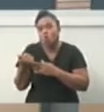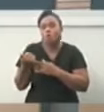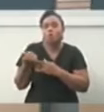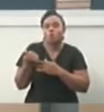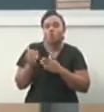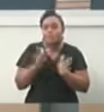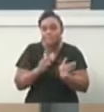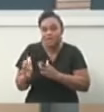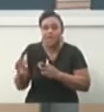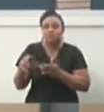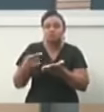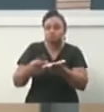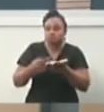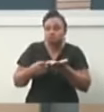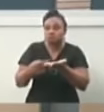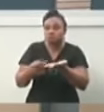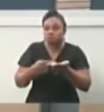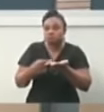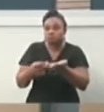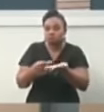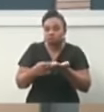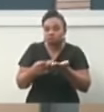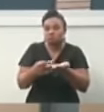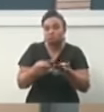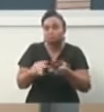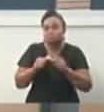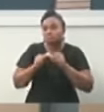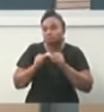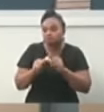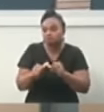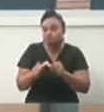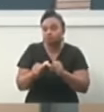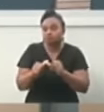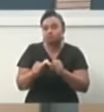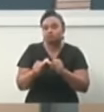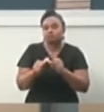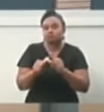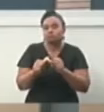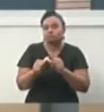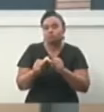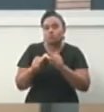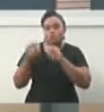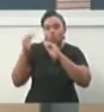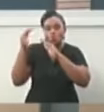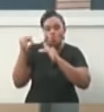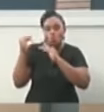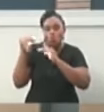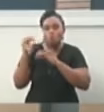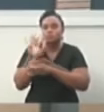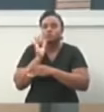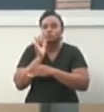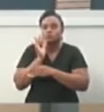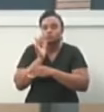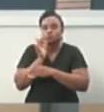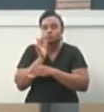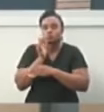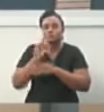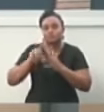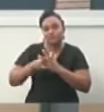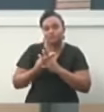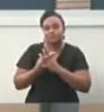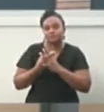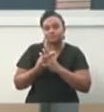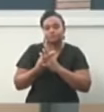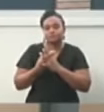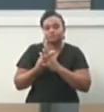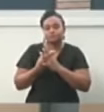currently discussing. It's on the table at this moment, and we intend to bring on stream shortly. So, Mr. Speaker,